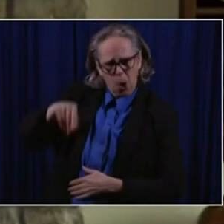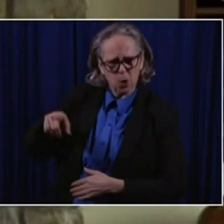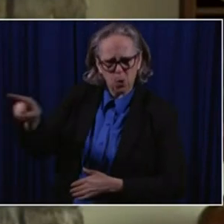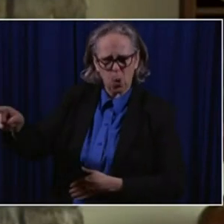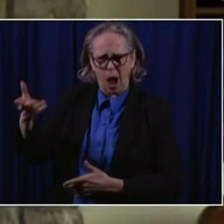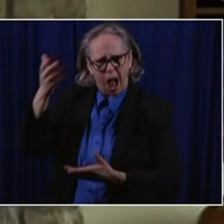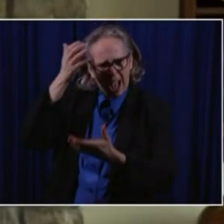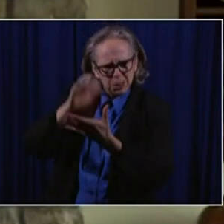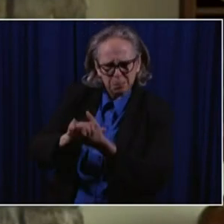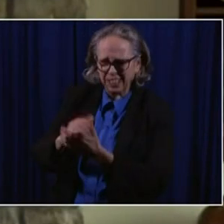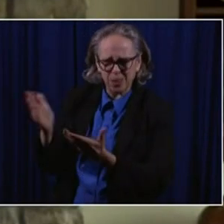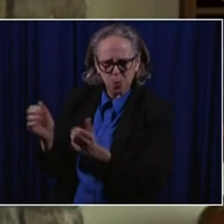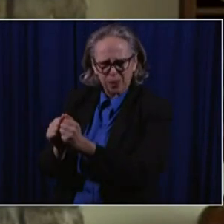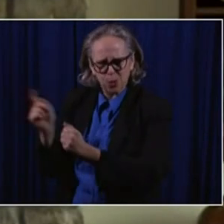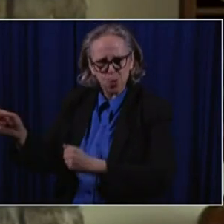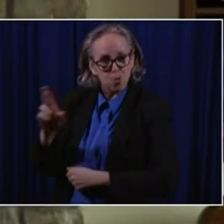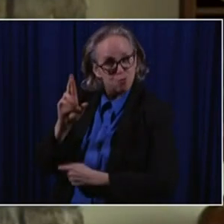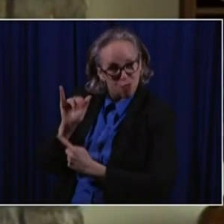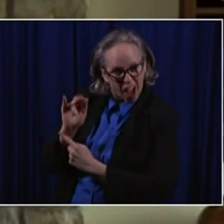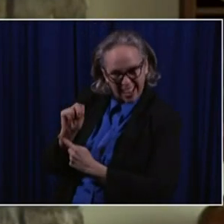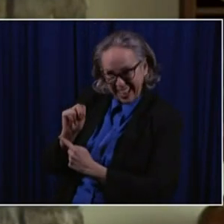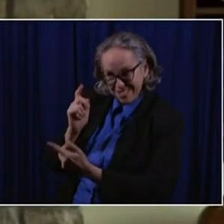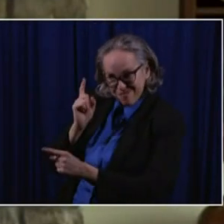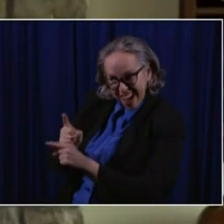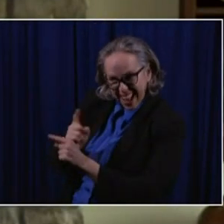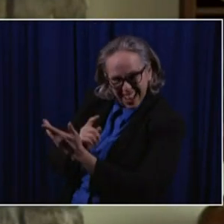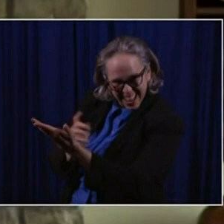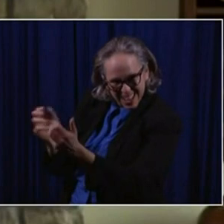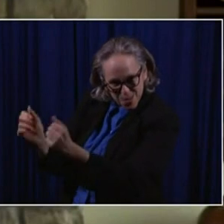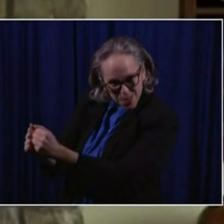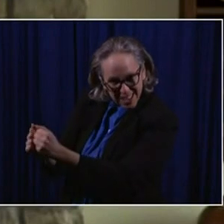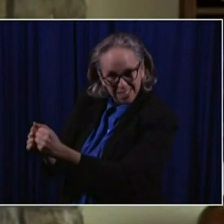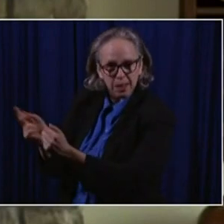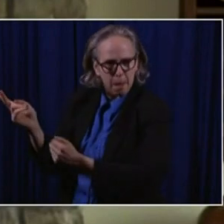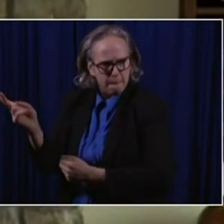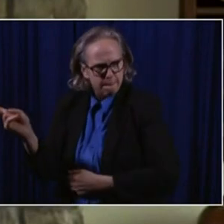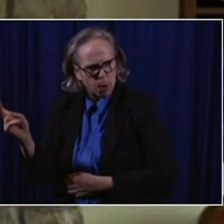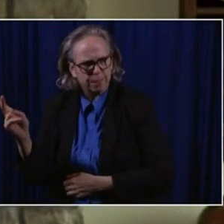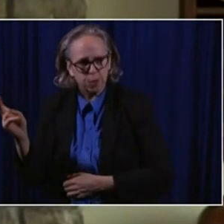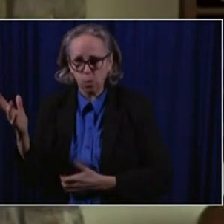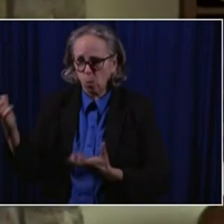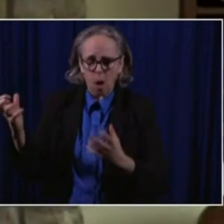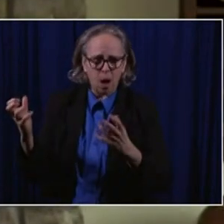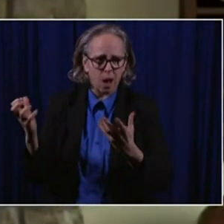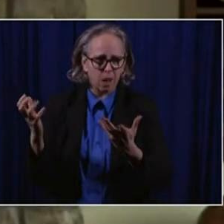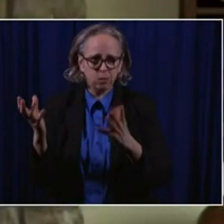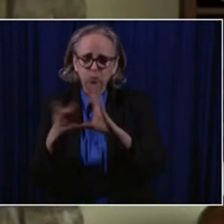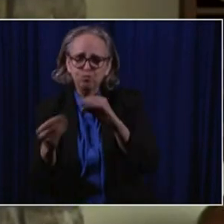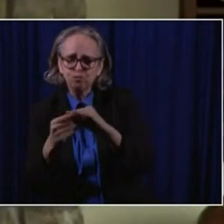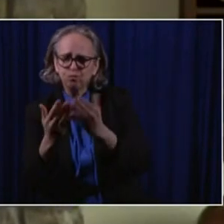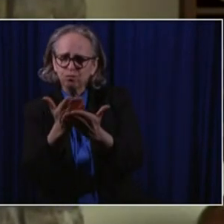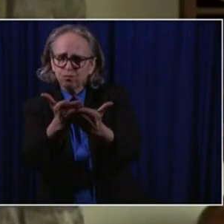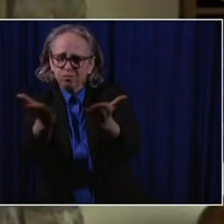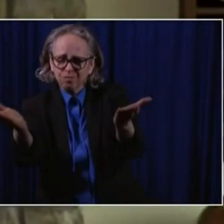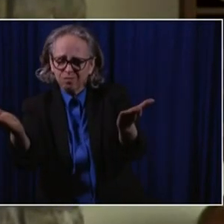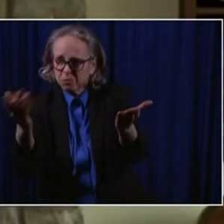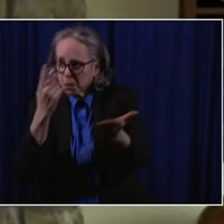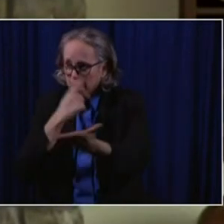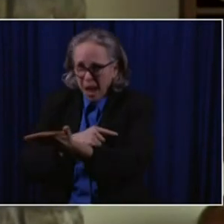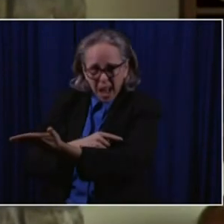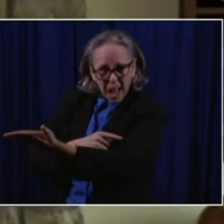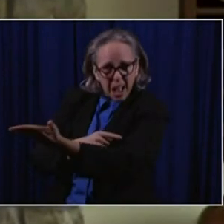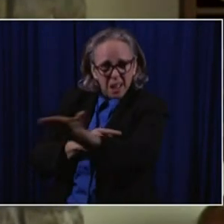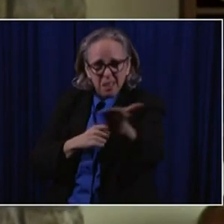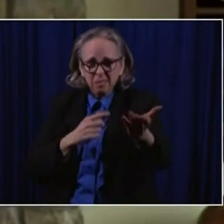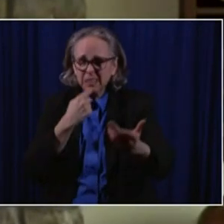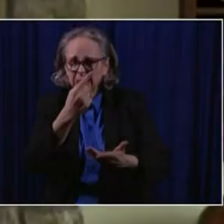who may pick up the conversation at some point as you move forward. Can you just tell us your